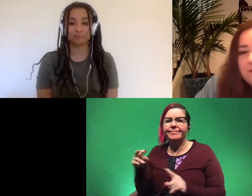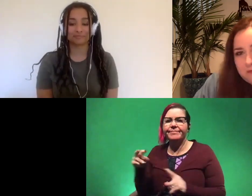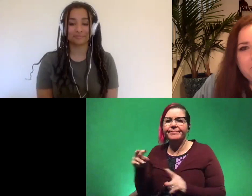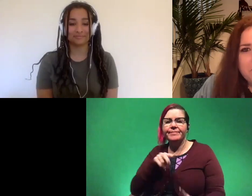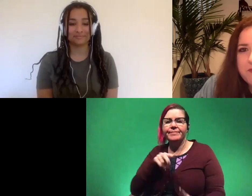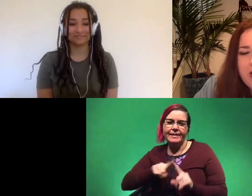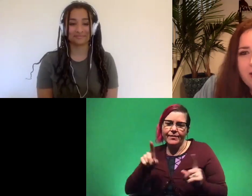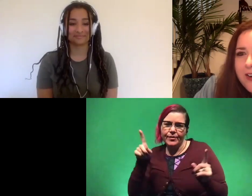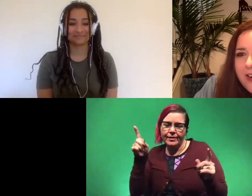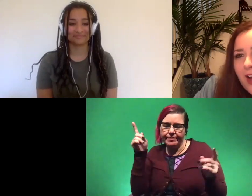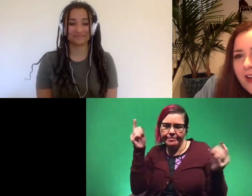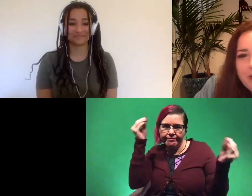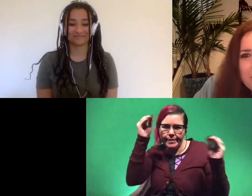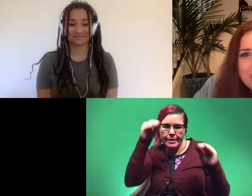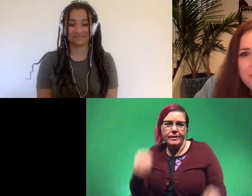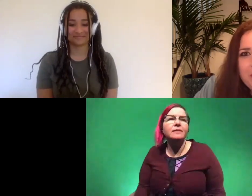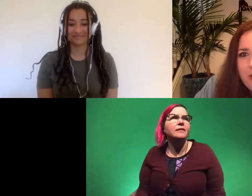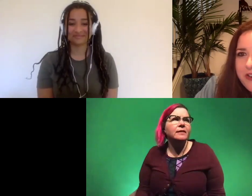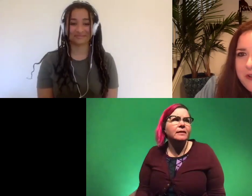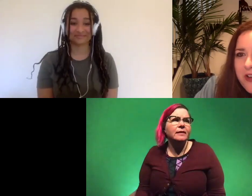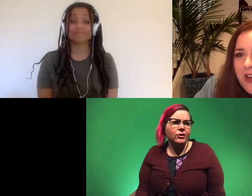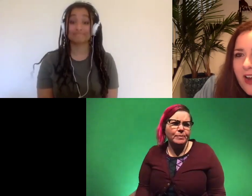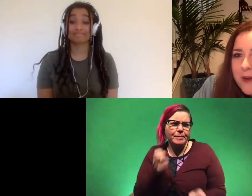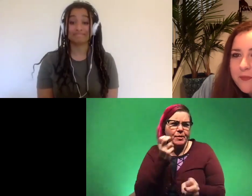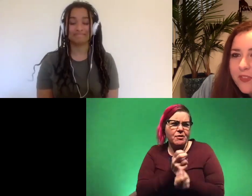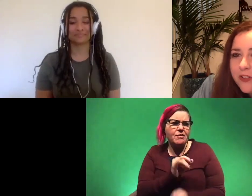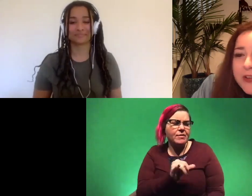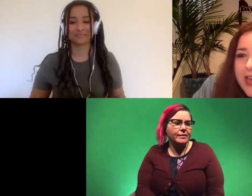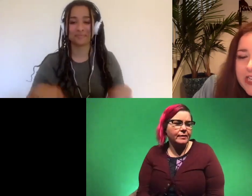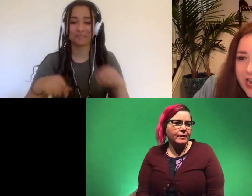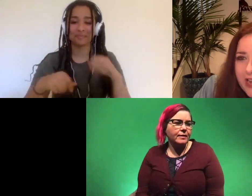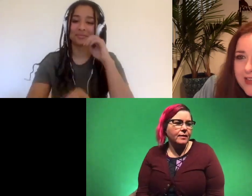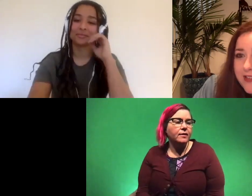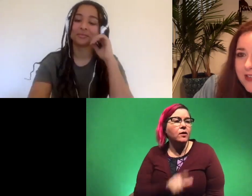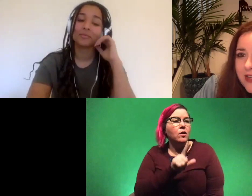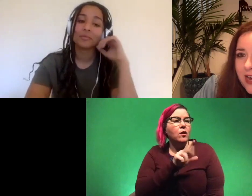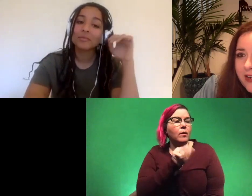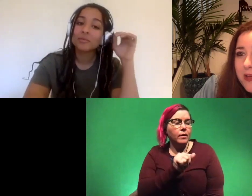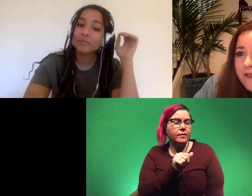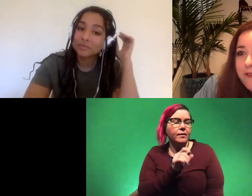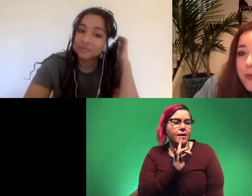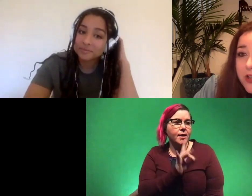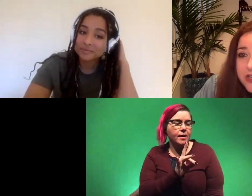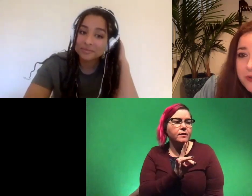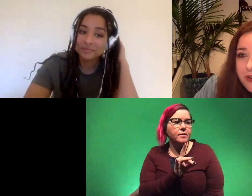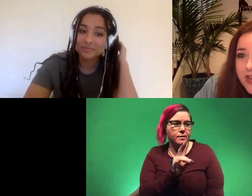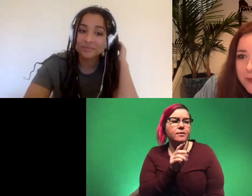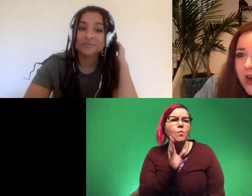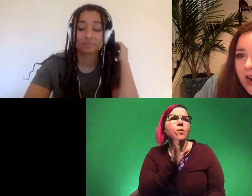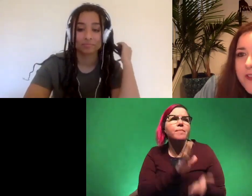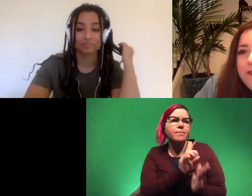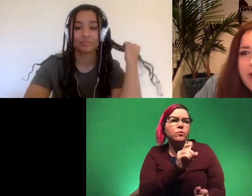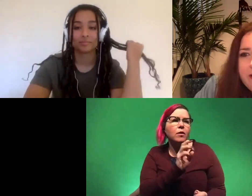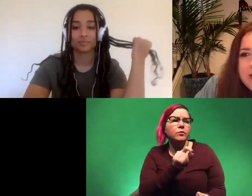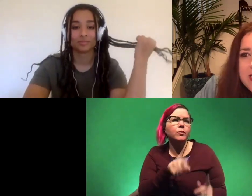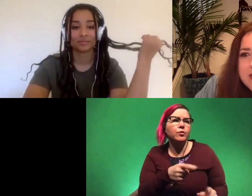thought it's fair i feel like that must be really hard to do um luca age eight says he's uh gonna be a zoologist when he grows up